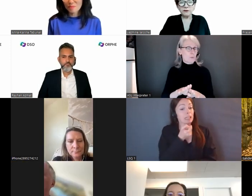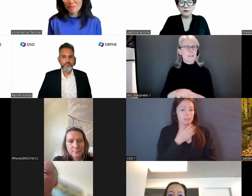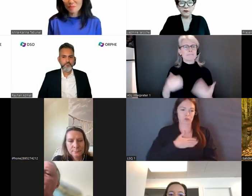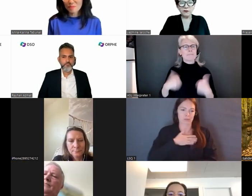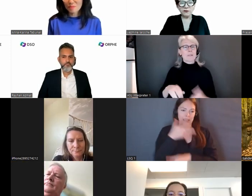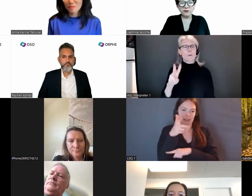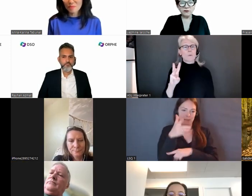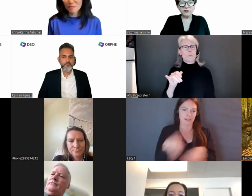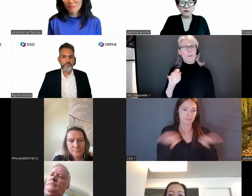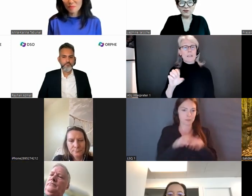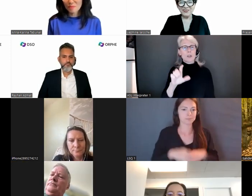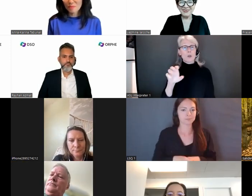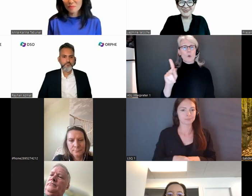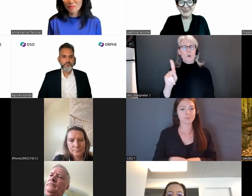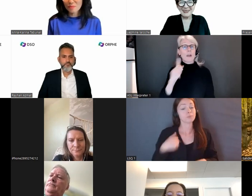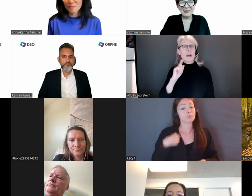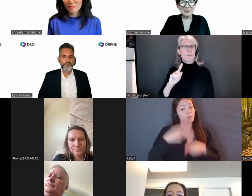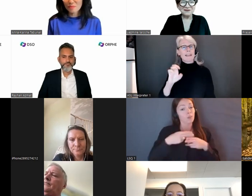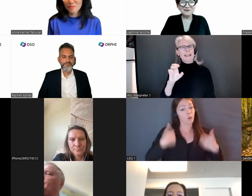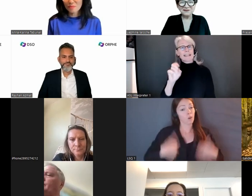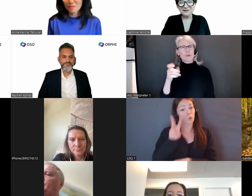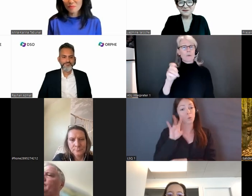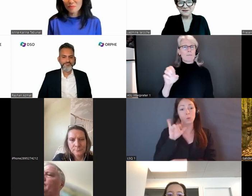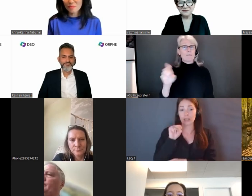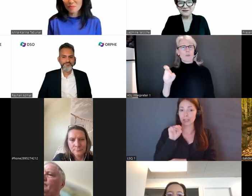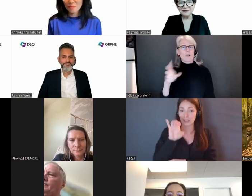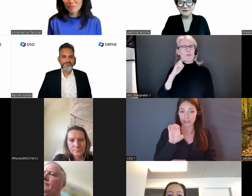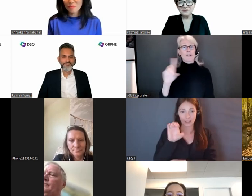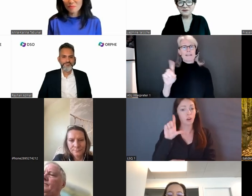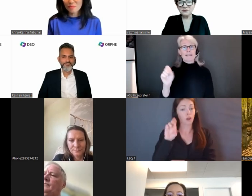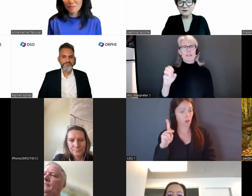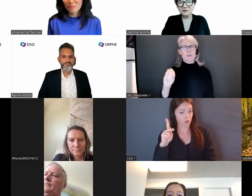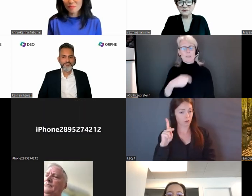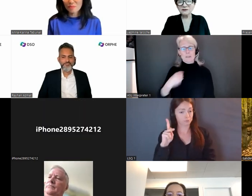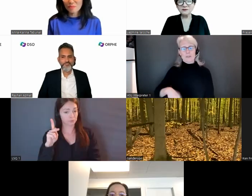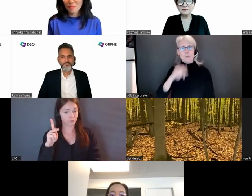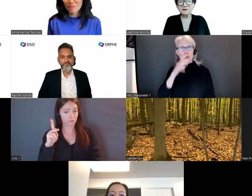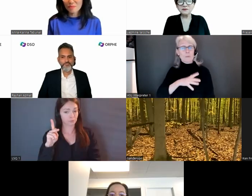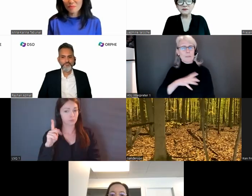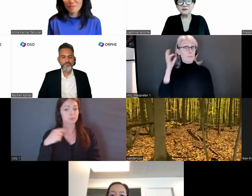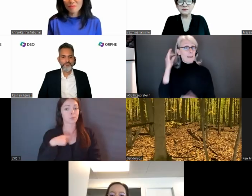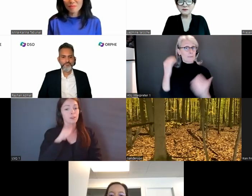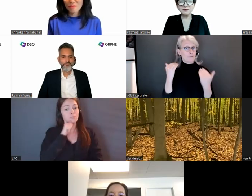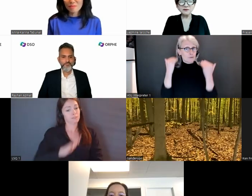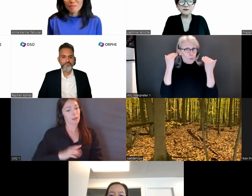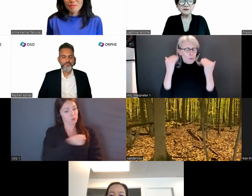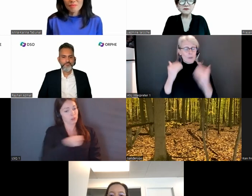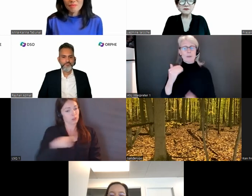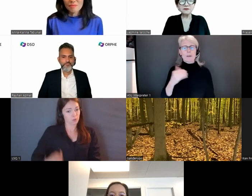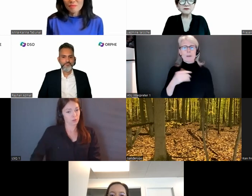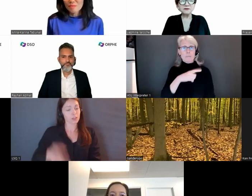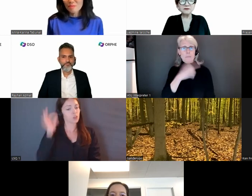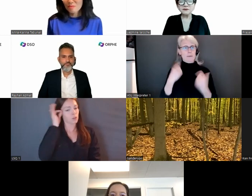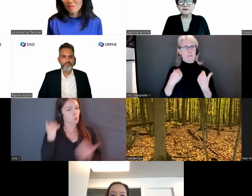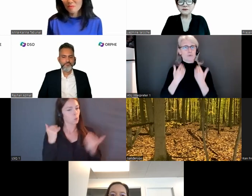the inaugural Executive Director of the Disability Screen Office. I am a Chinese woman with short black hair, wearing a black collared